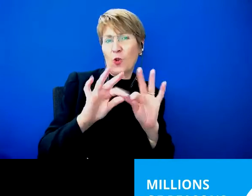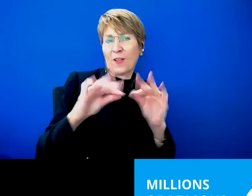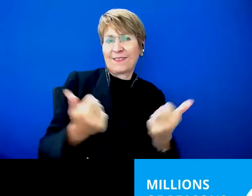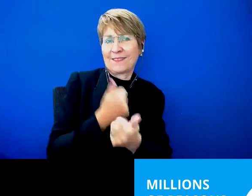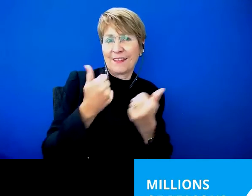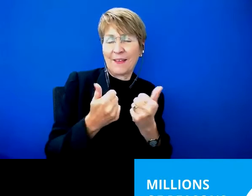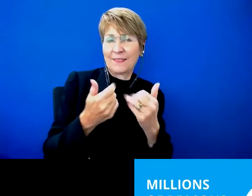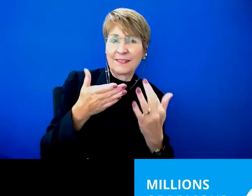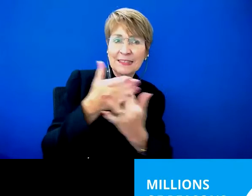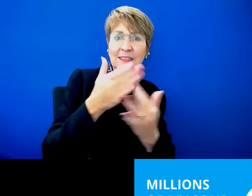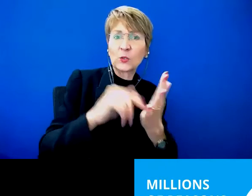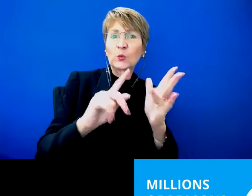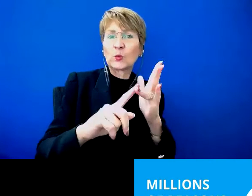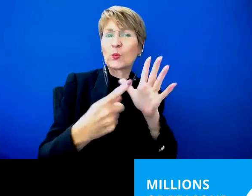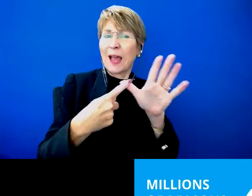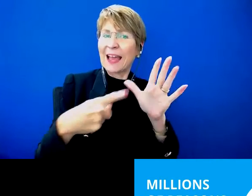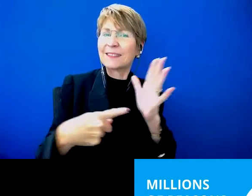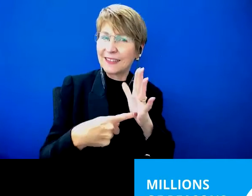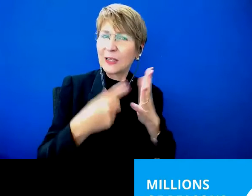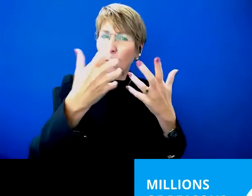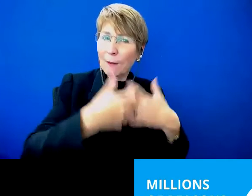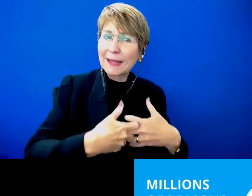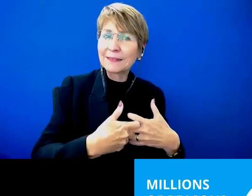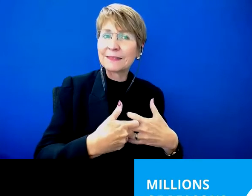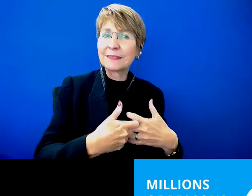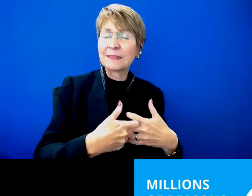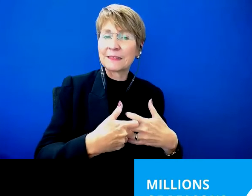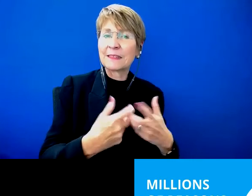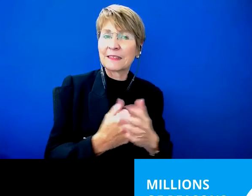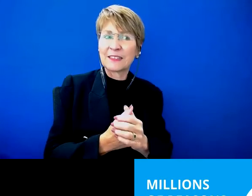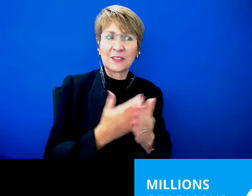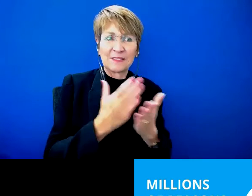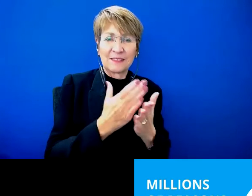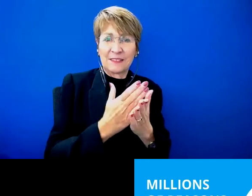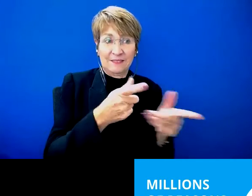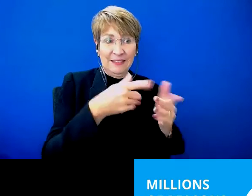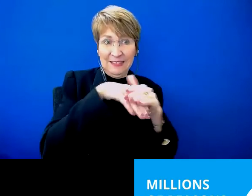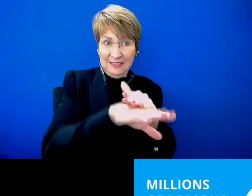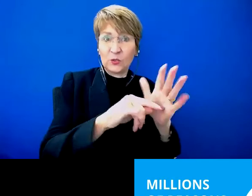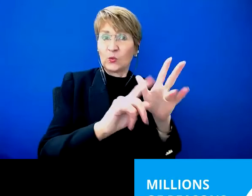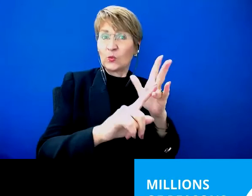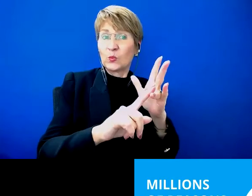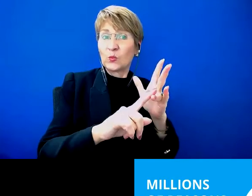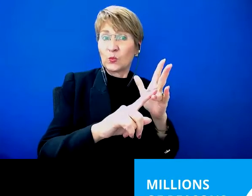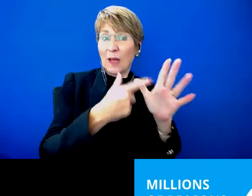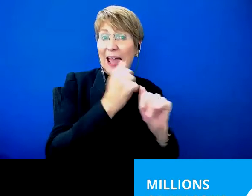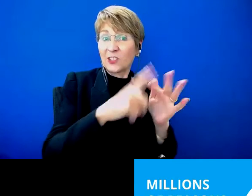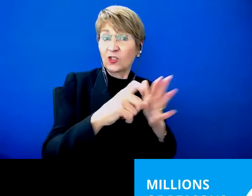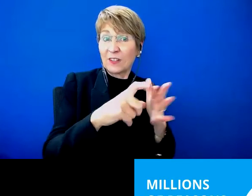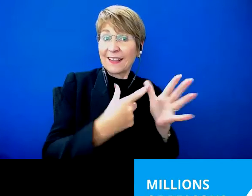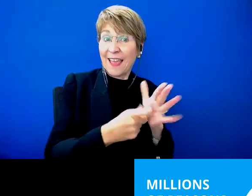is a factor in premature entry to residential aged care, because there is